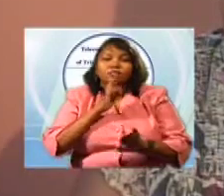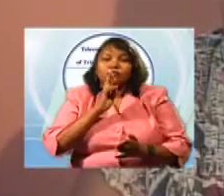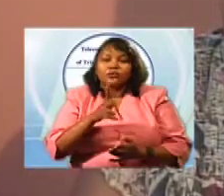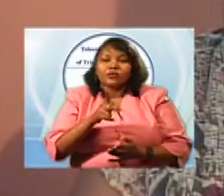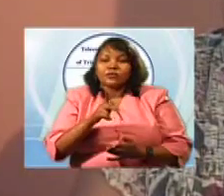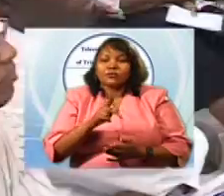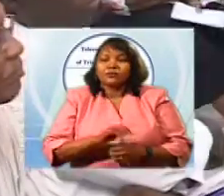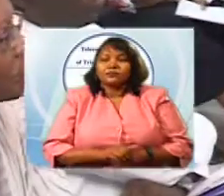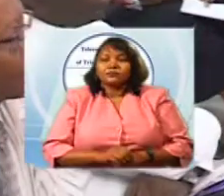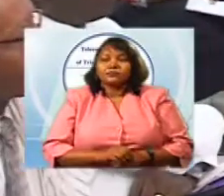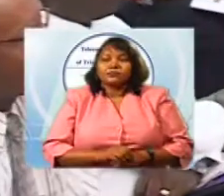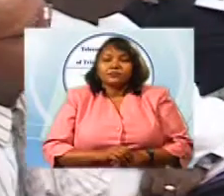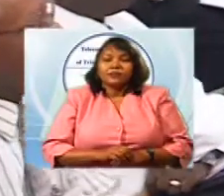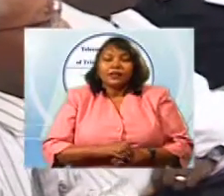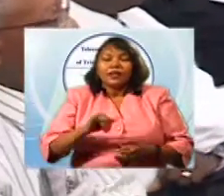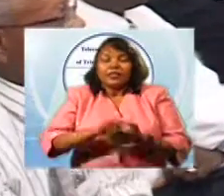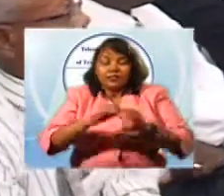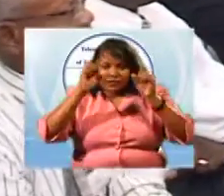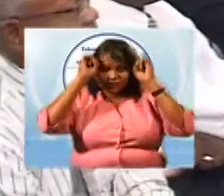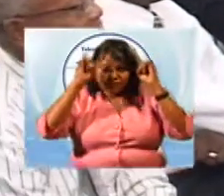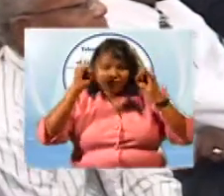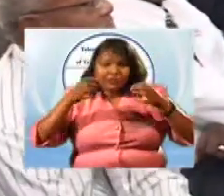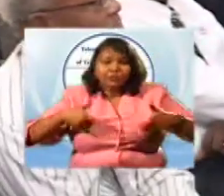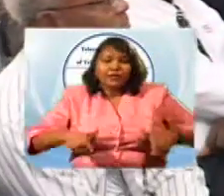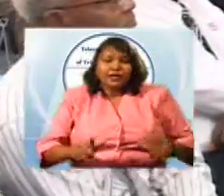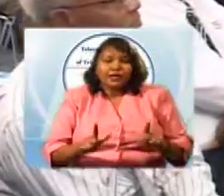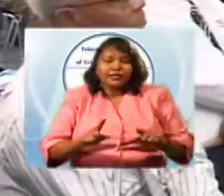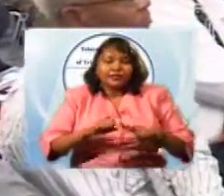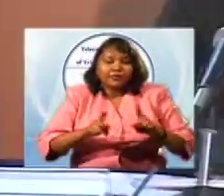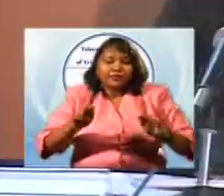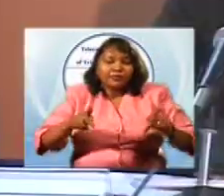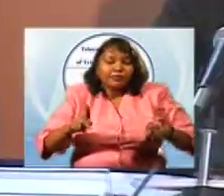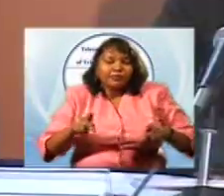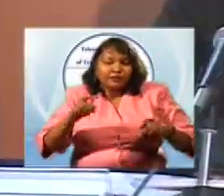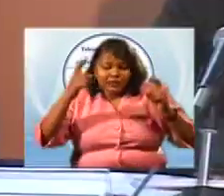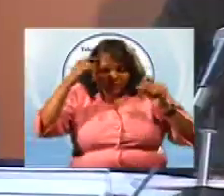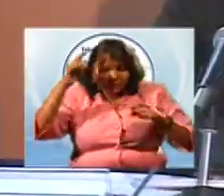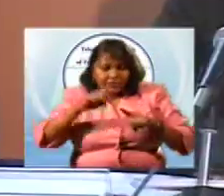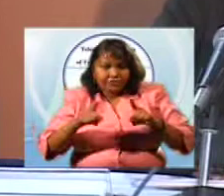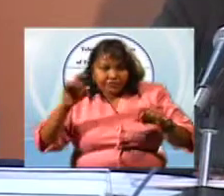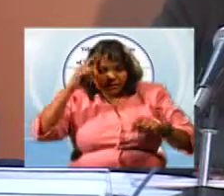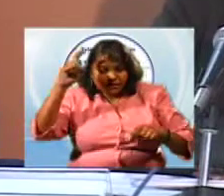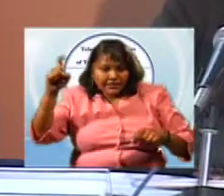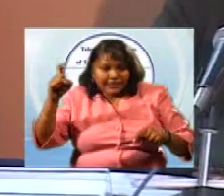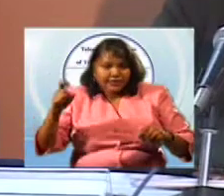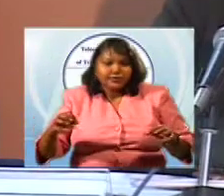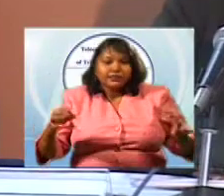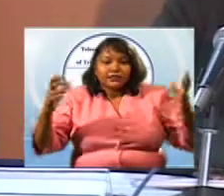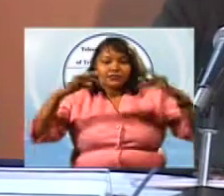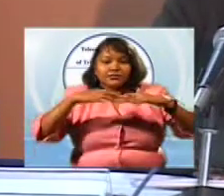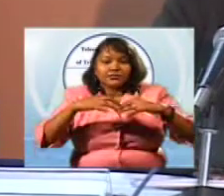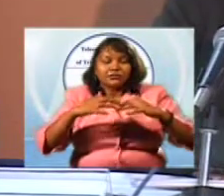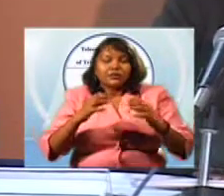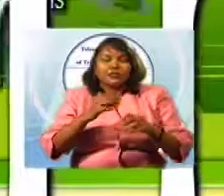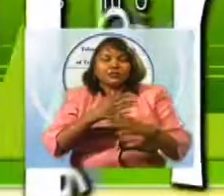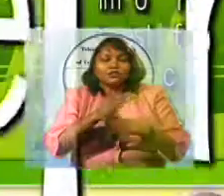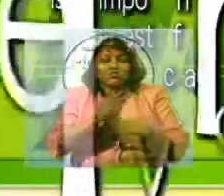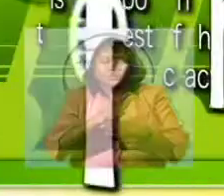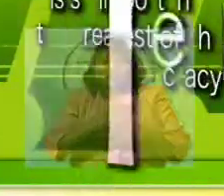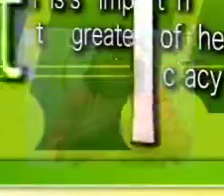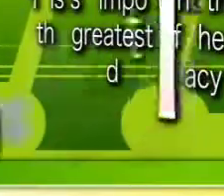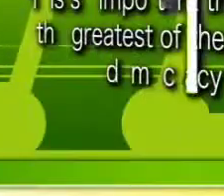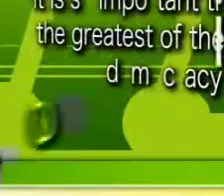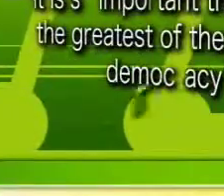unbiased. Such information will allow the different viewpoints to be expressed and foster an enlightened understanding of current